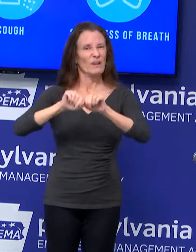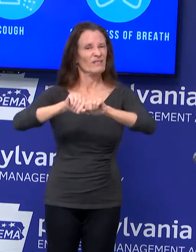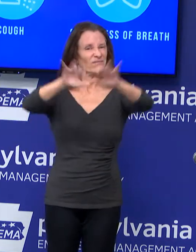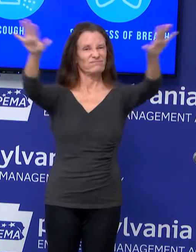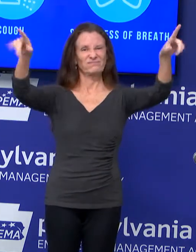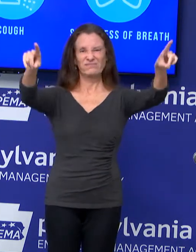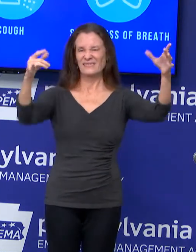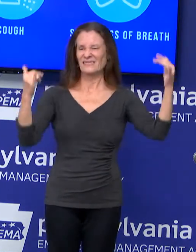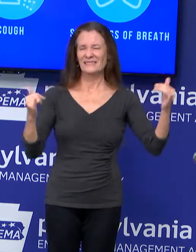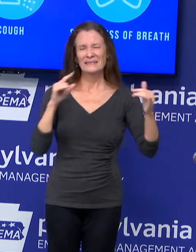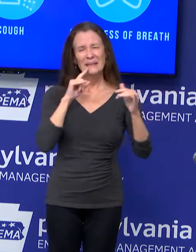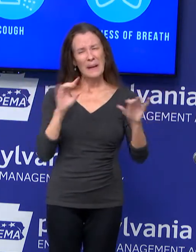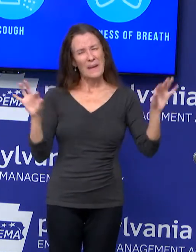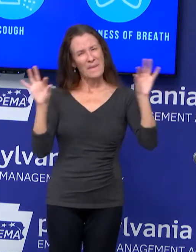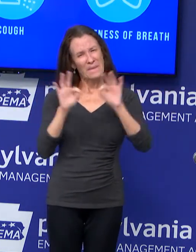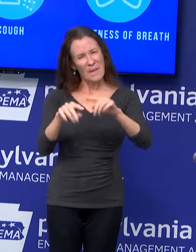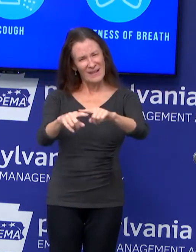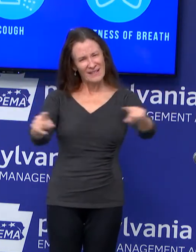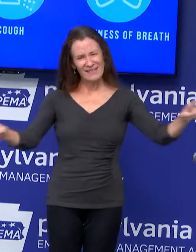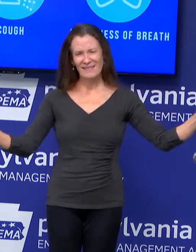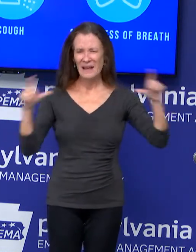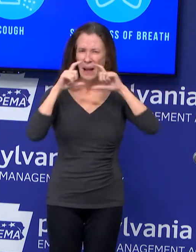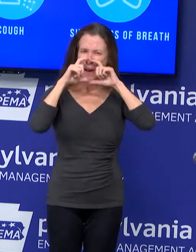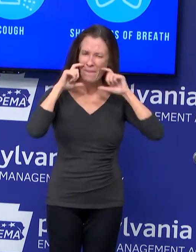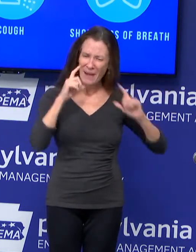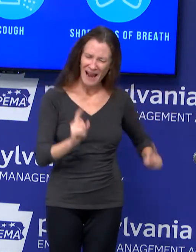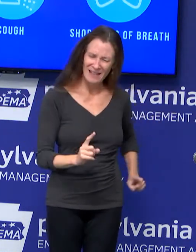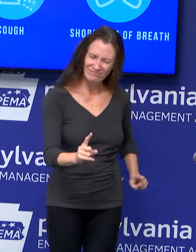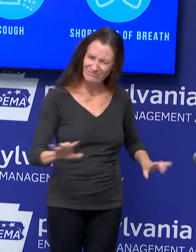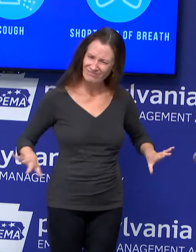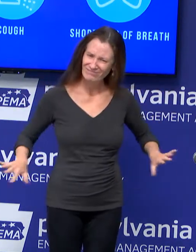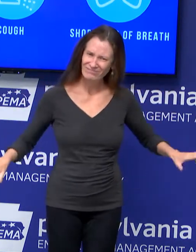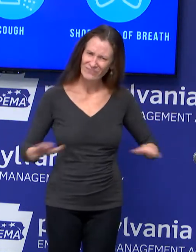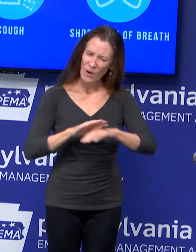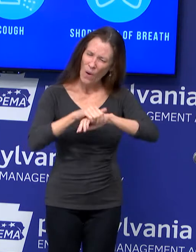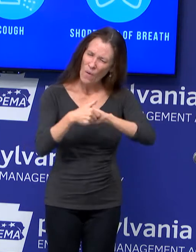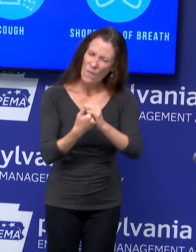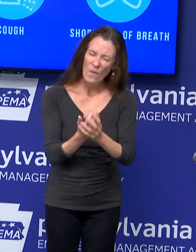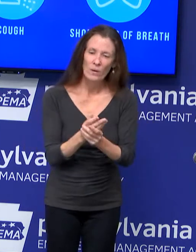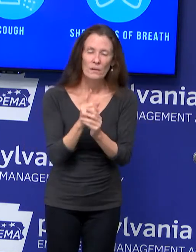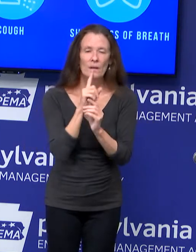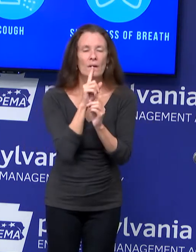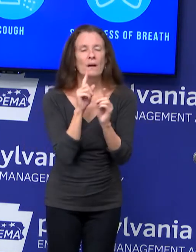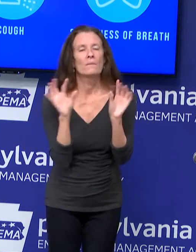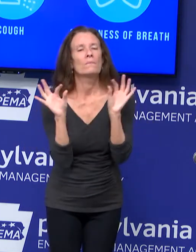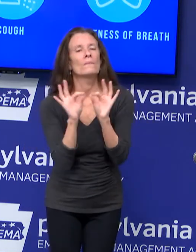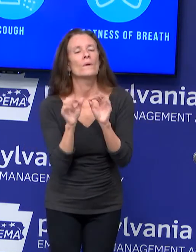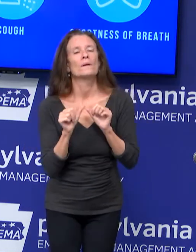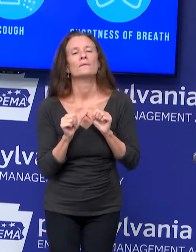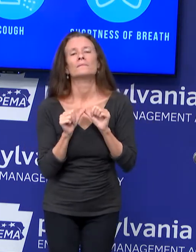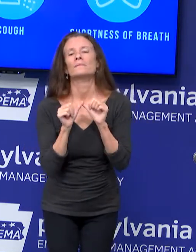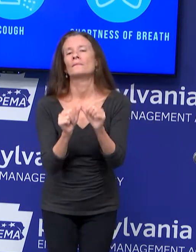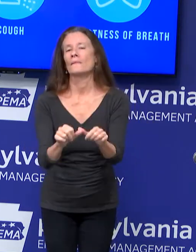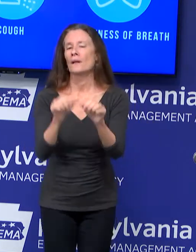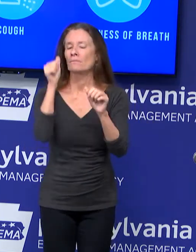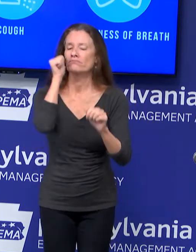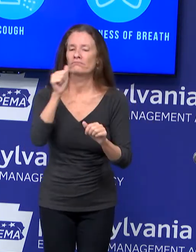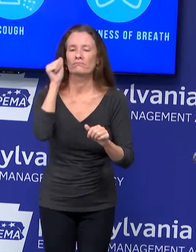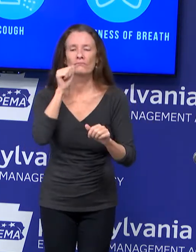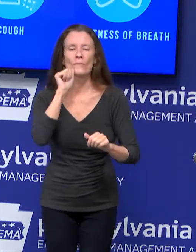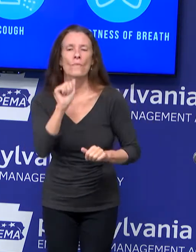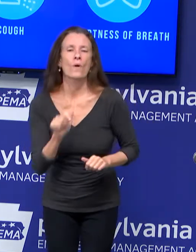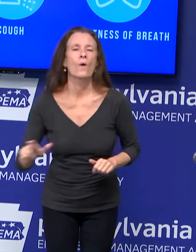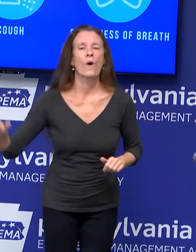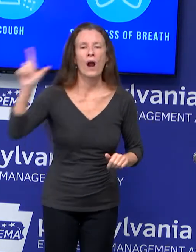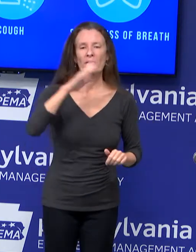masks, such as the hand washing and the social distancing, is so important everywhere in Pennsylvania to stop the spread. Yes?